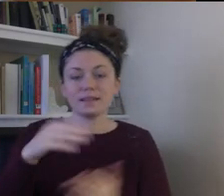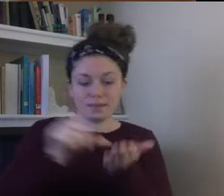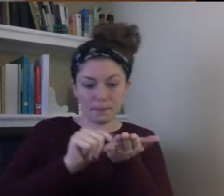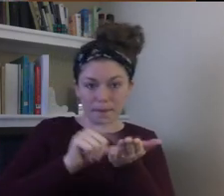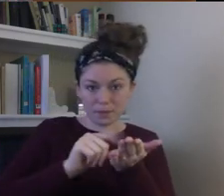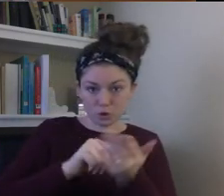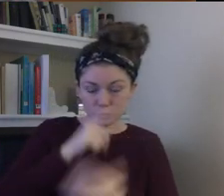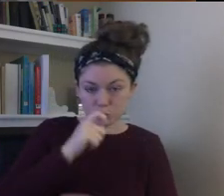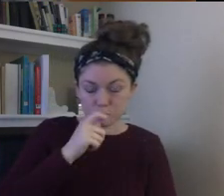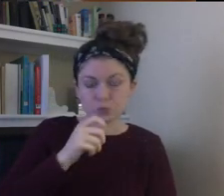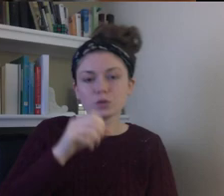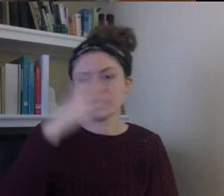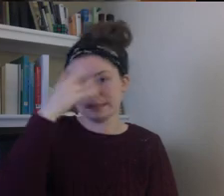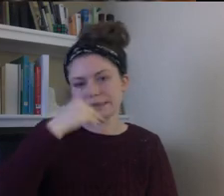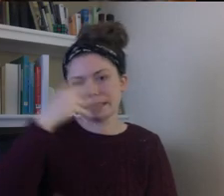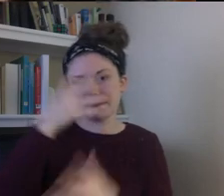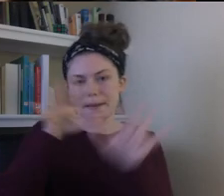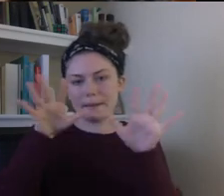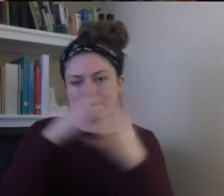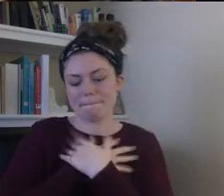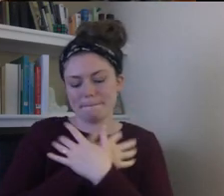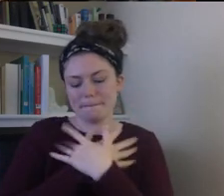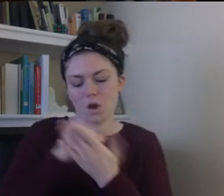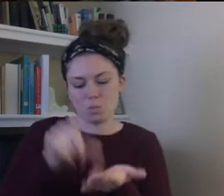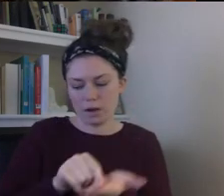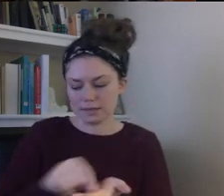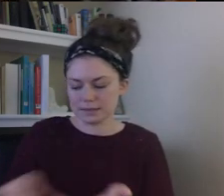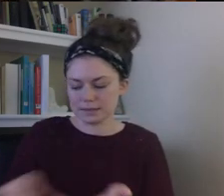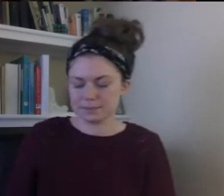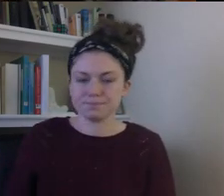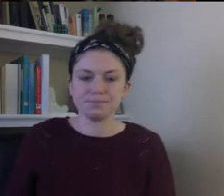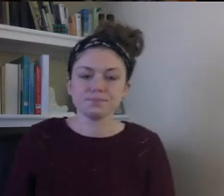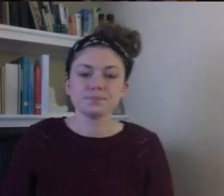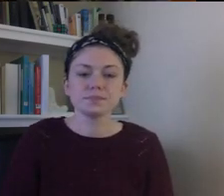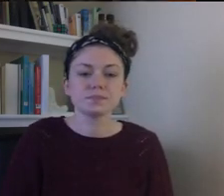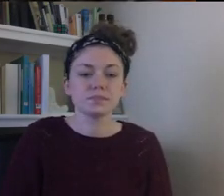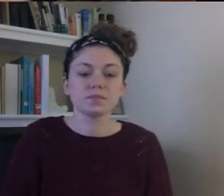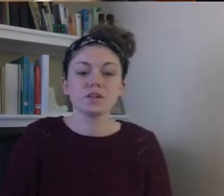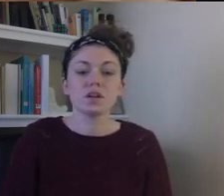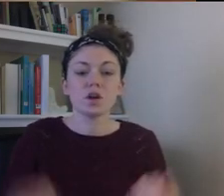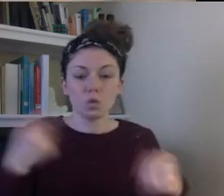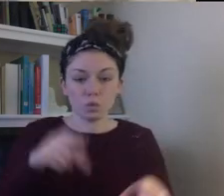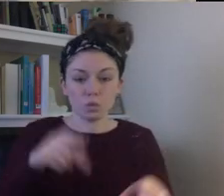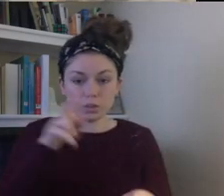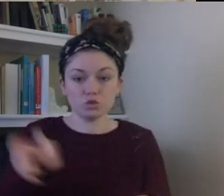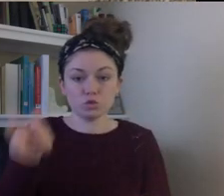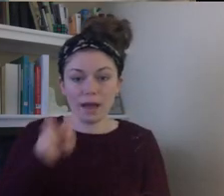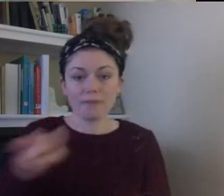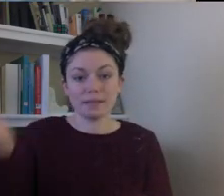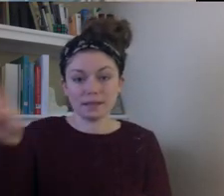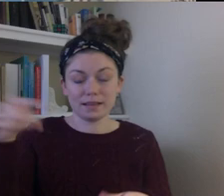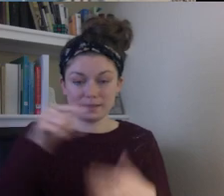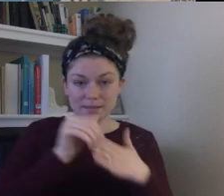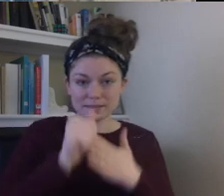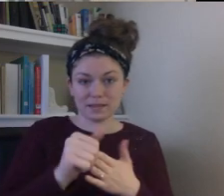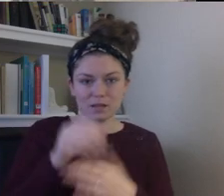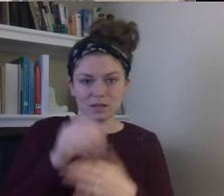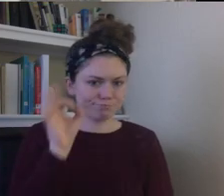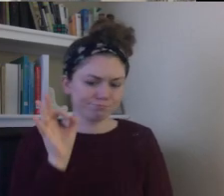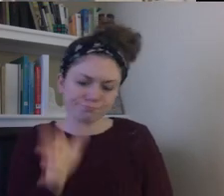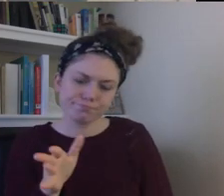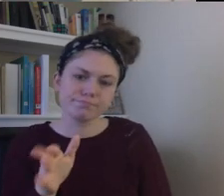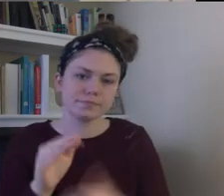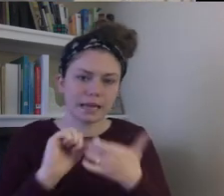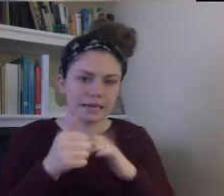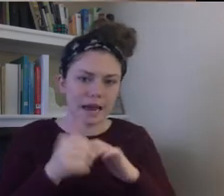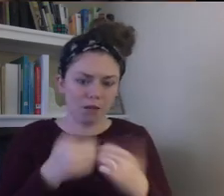Here we go. When traveling with monsters on a trip across the nation, this guide will give you tips to have a